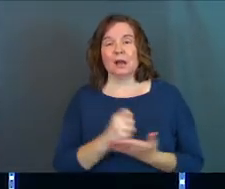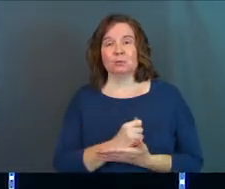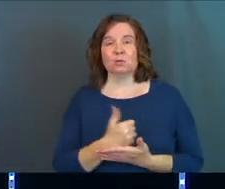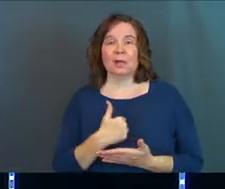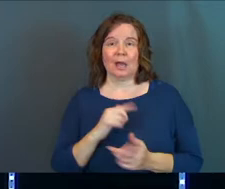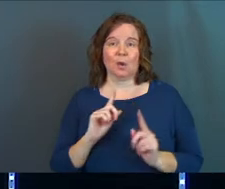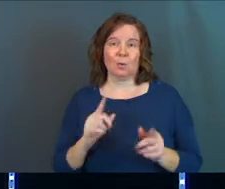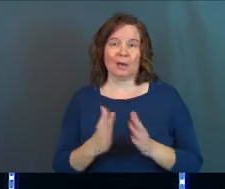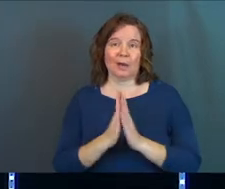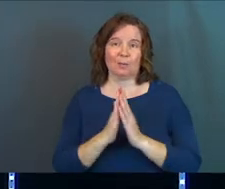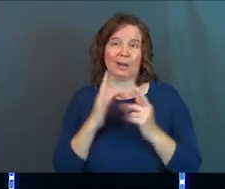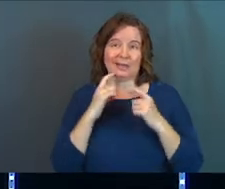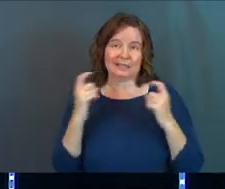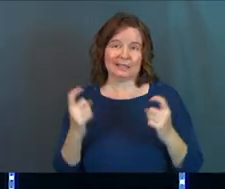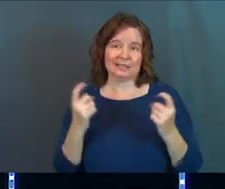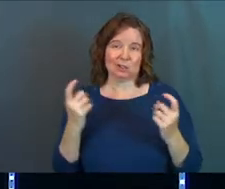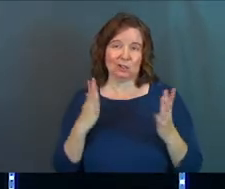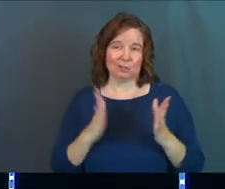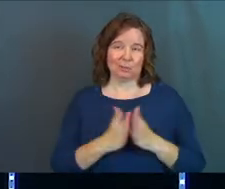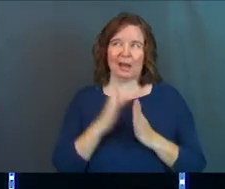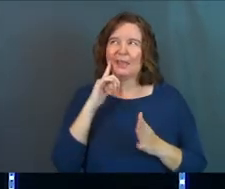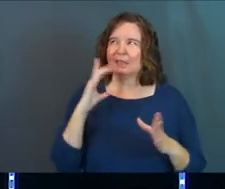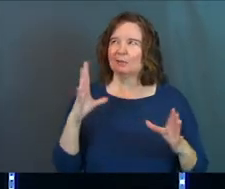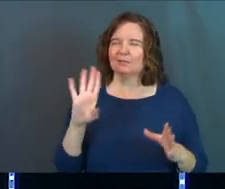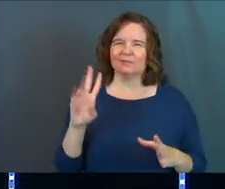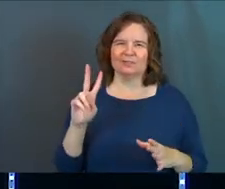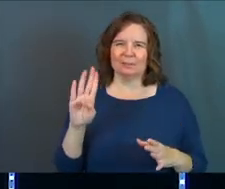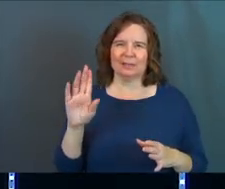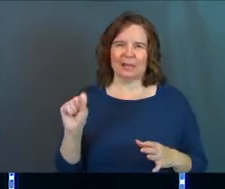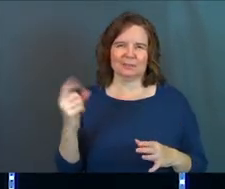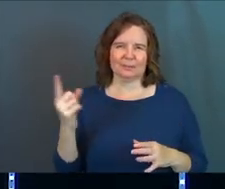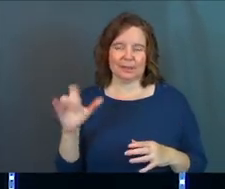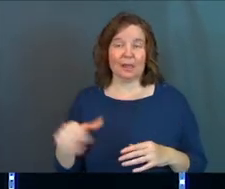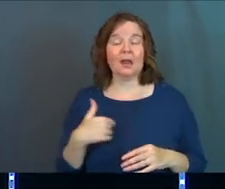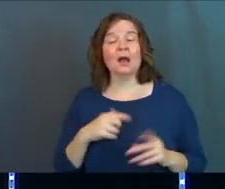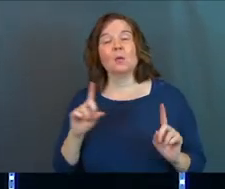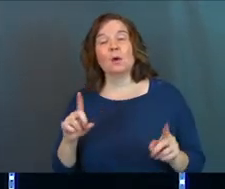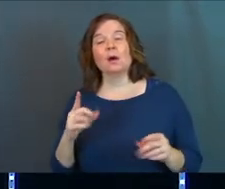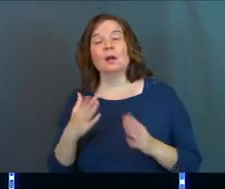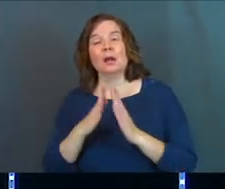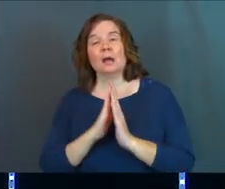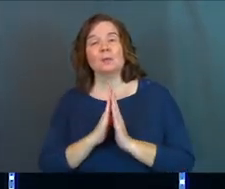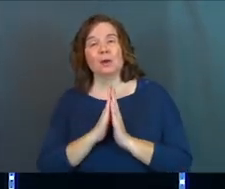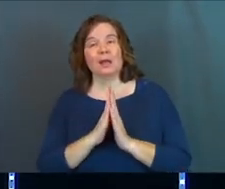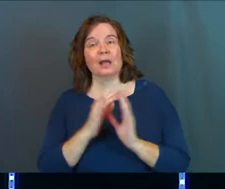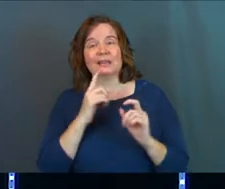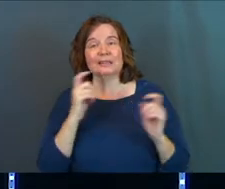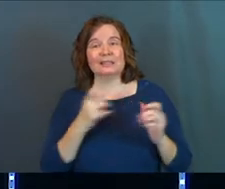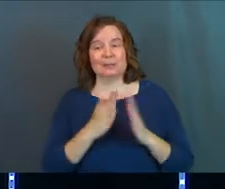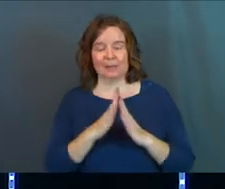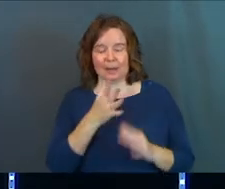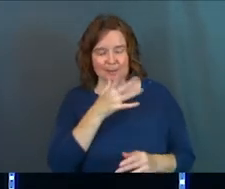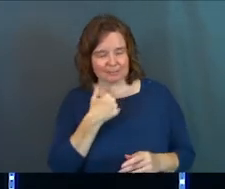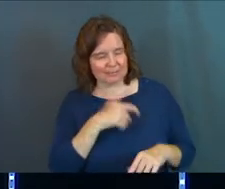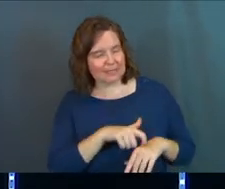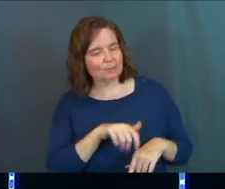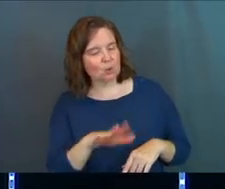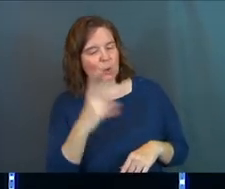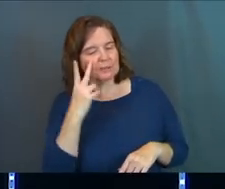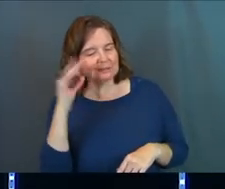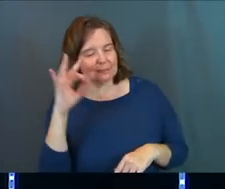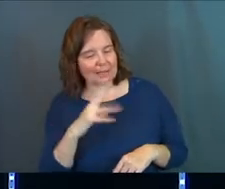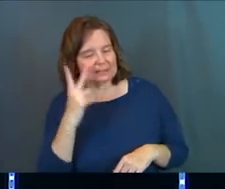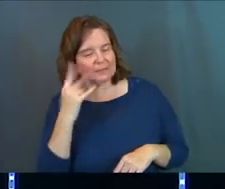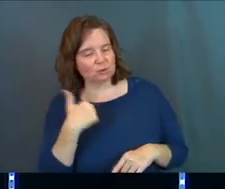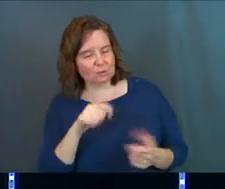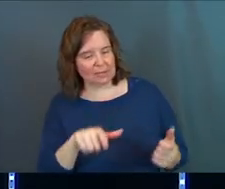opportunity, and I went, and I prayed the sinner's prayer, and I think it was a vacation Bible school or something like that, and I went, and I prayed the sinner's prayer, and mom said, you know, it's time for you to go see the